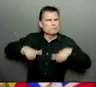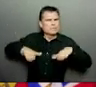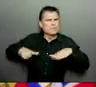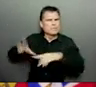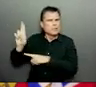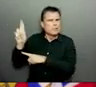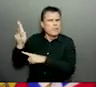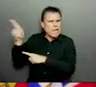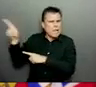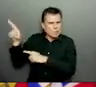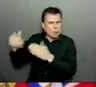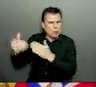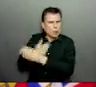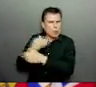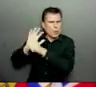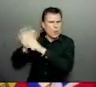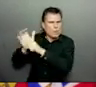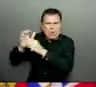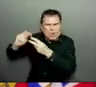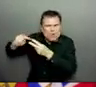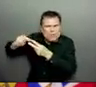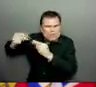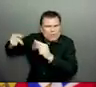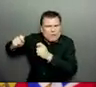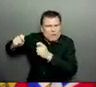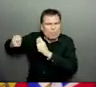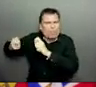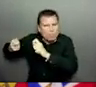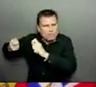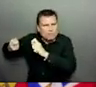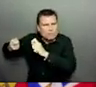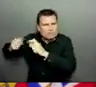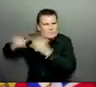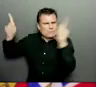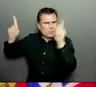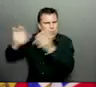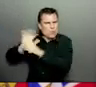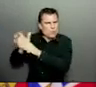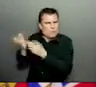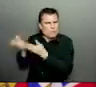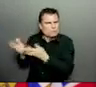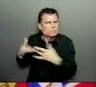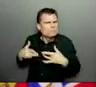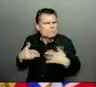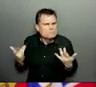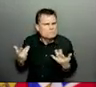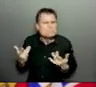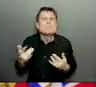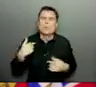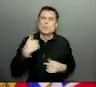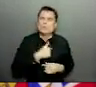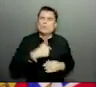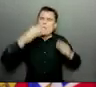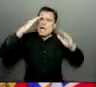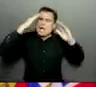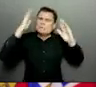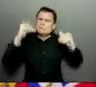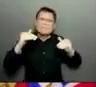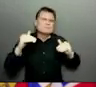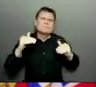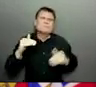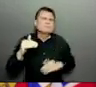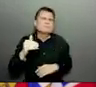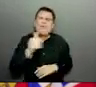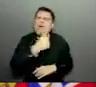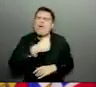We have seen from the very beginning with this virus that it does mutate, as we expect with RNA viruses in particular, and